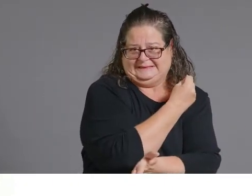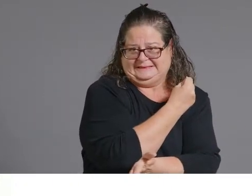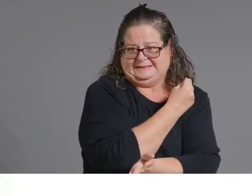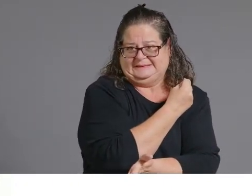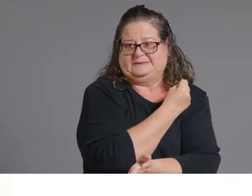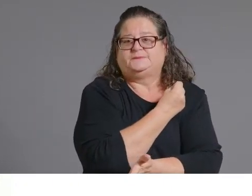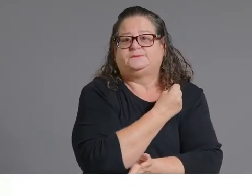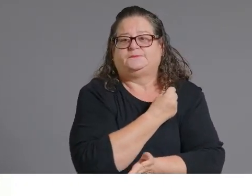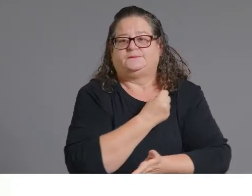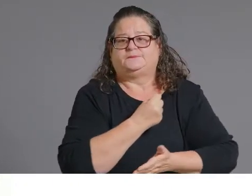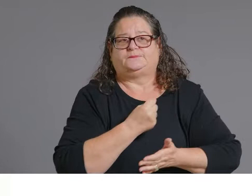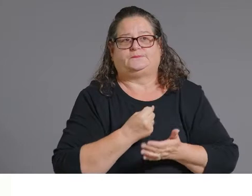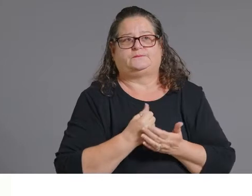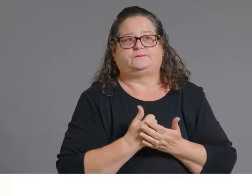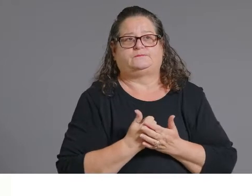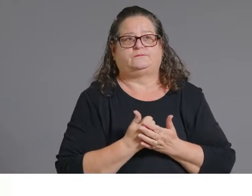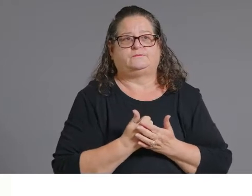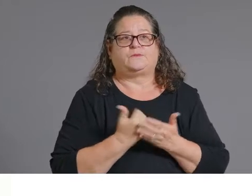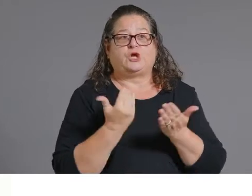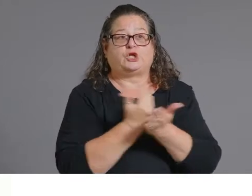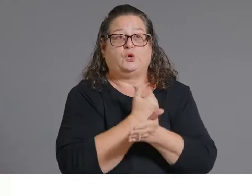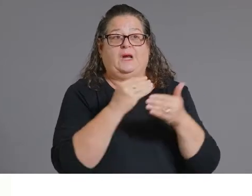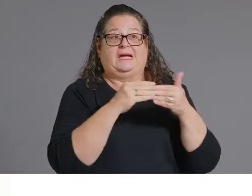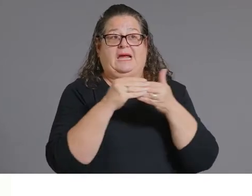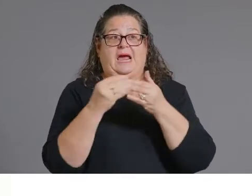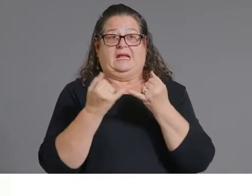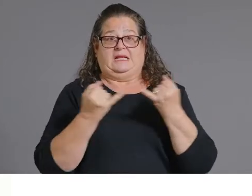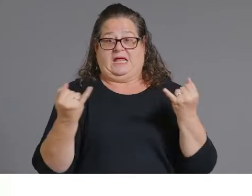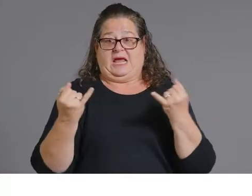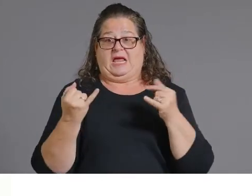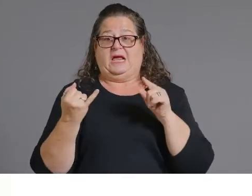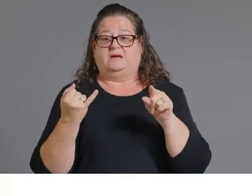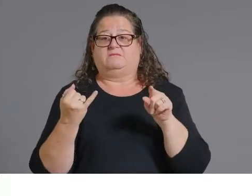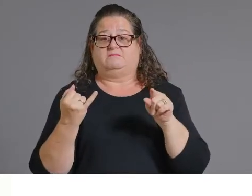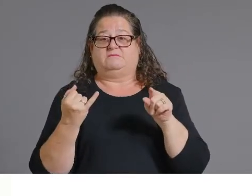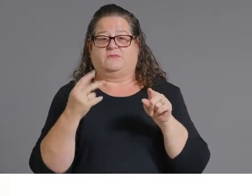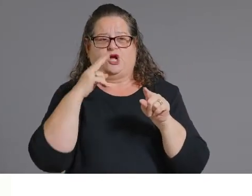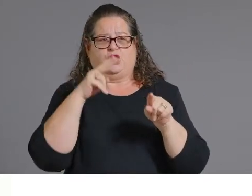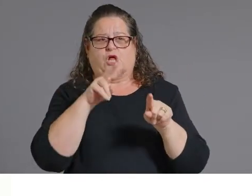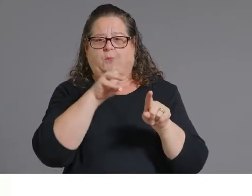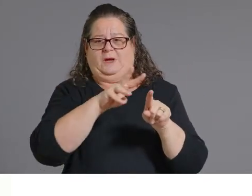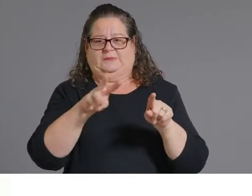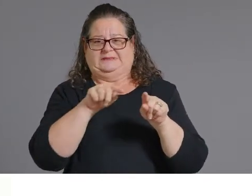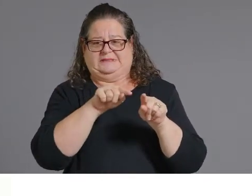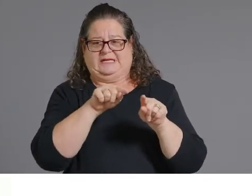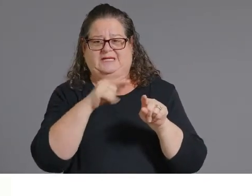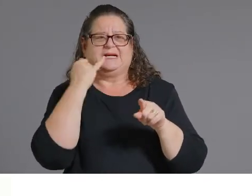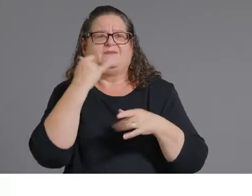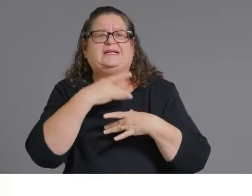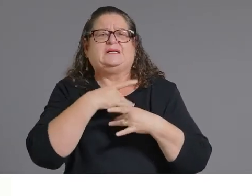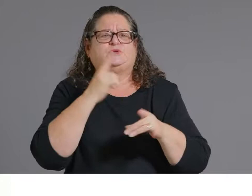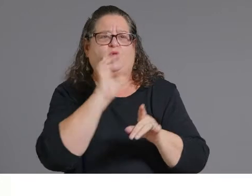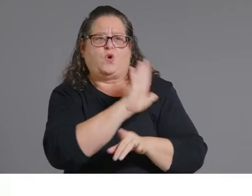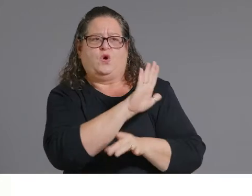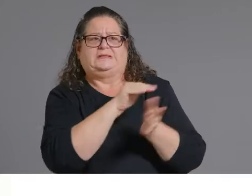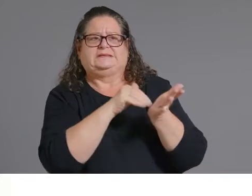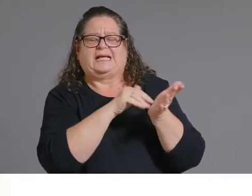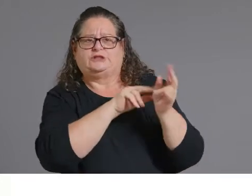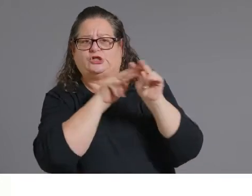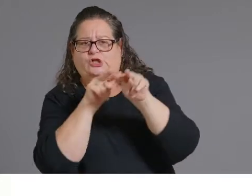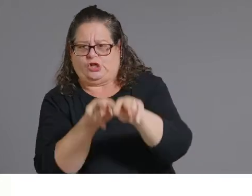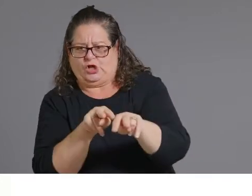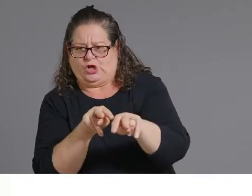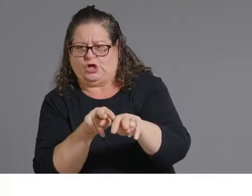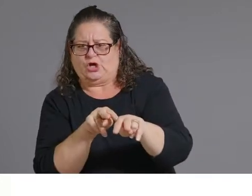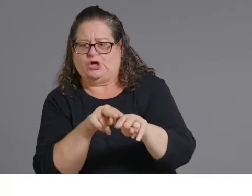consistent with the cdc guidance um on our website for providers that are interested but the main message is please don't miss a